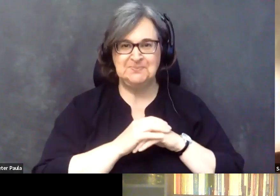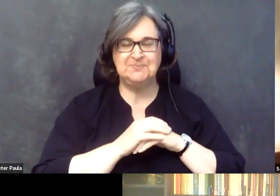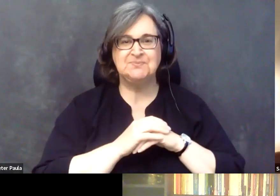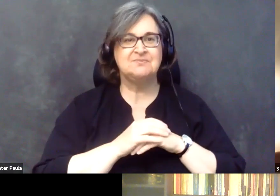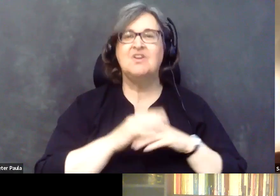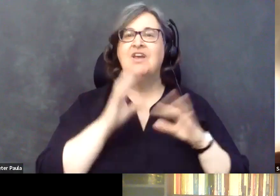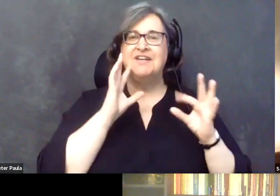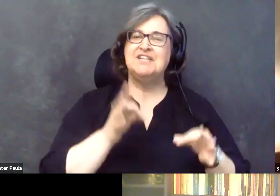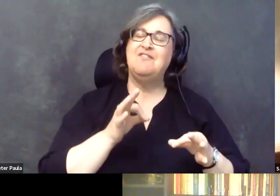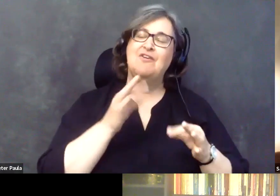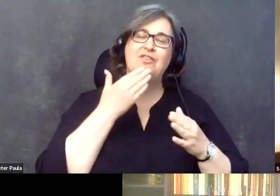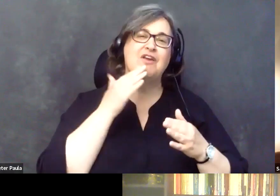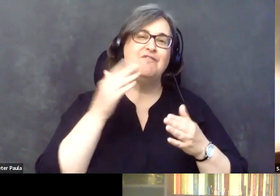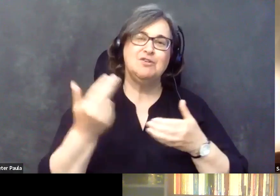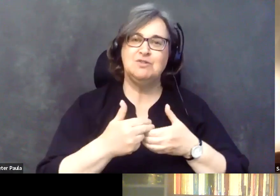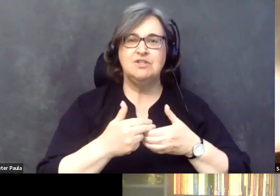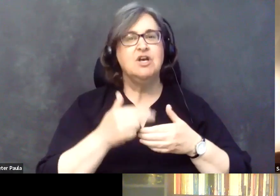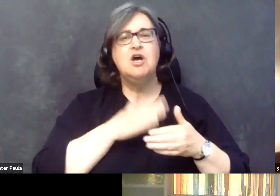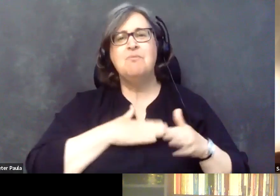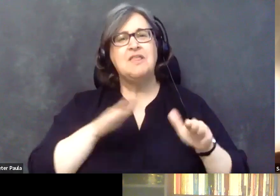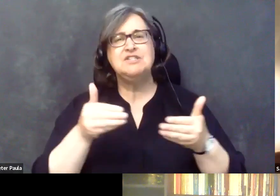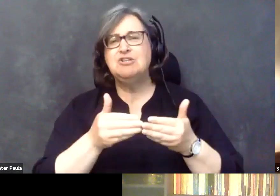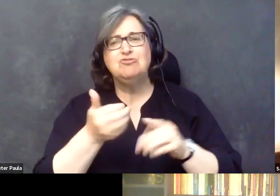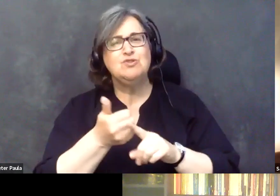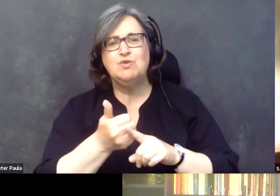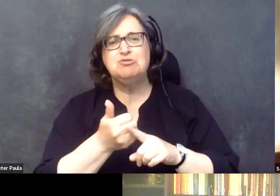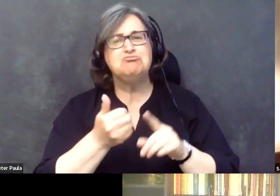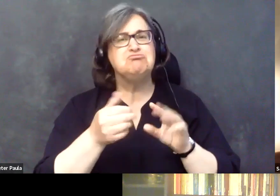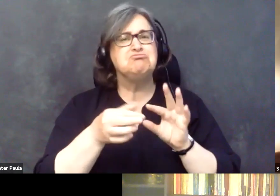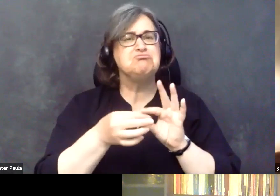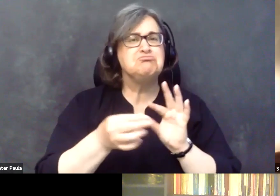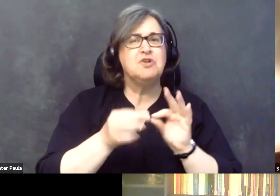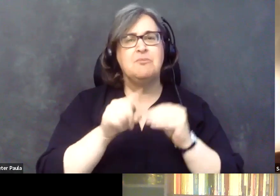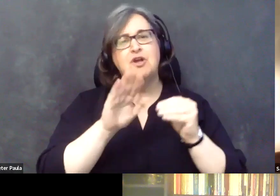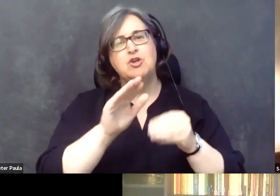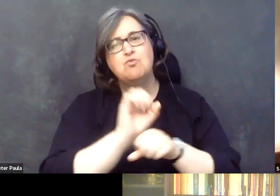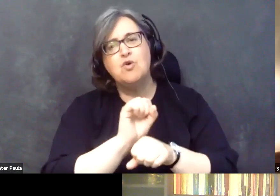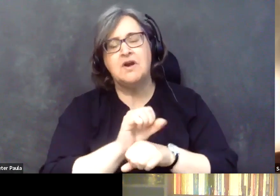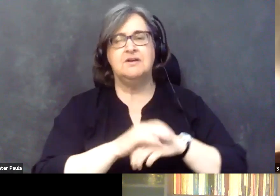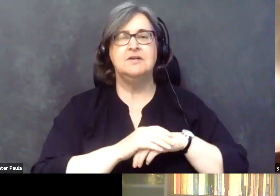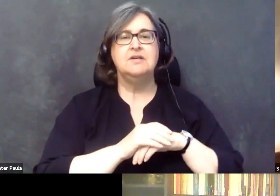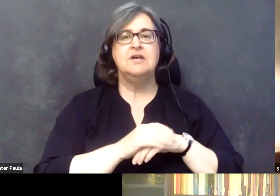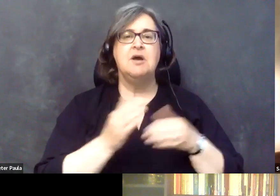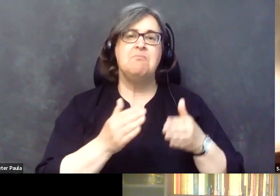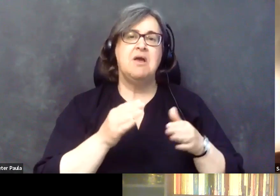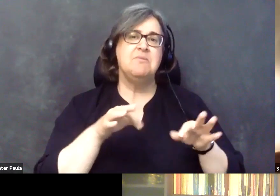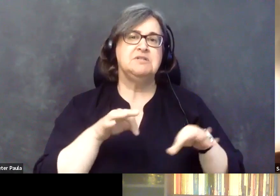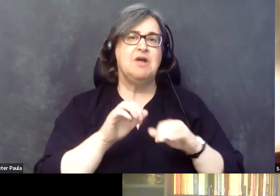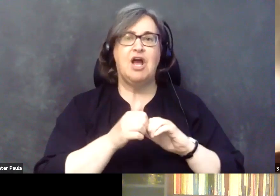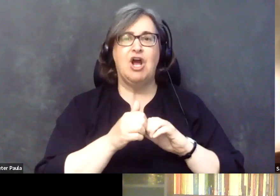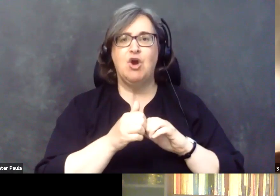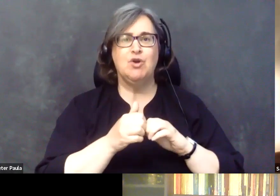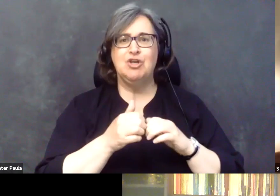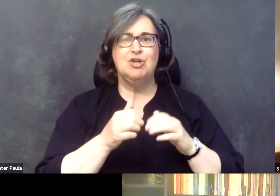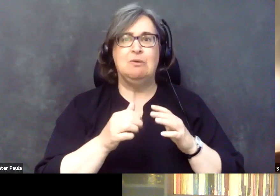Yeah, definitely. Thank you for being here. Introduce yourself to us. Tell us about your work and tell us how you maybe ended up on a Zoom call